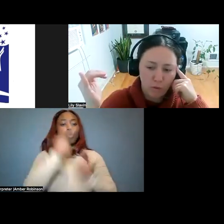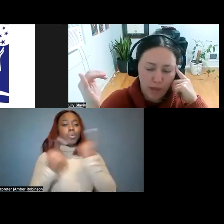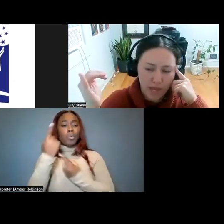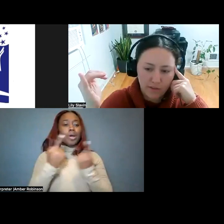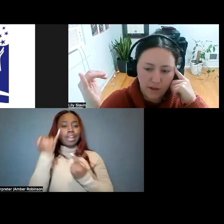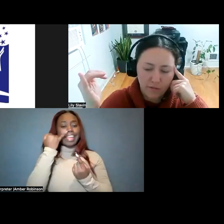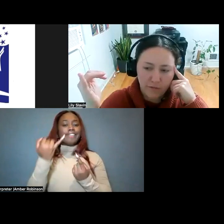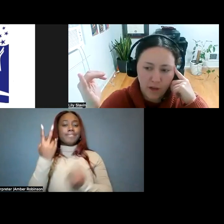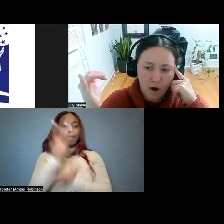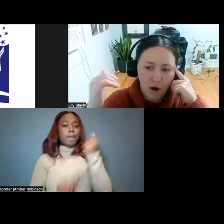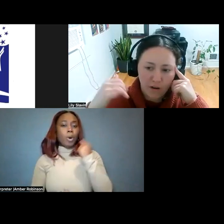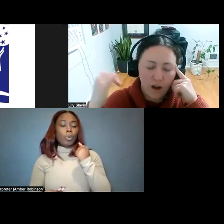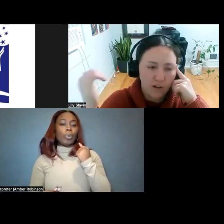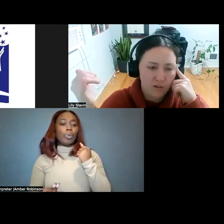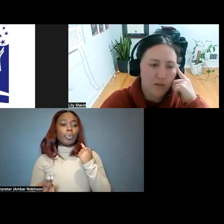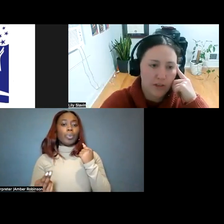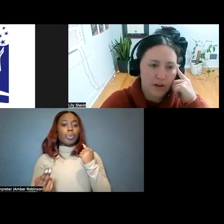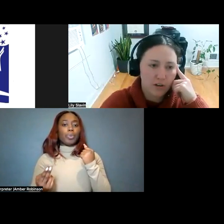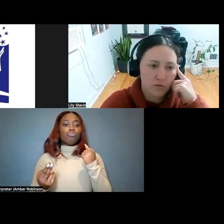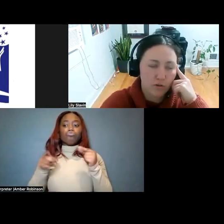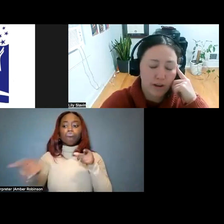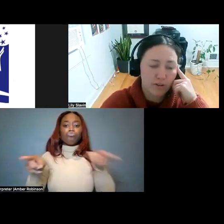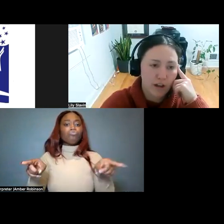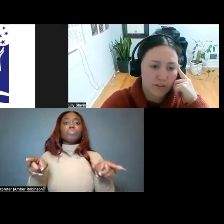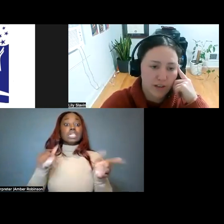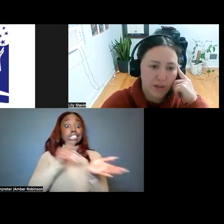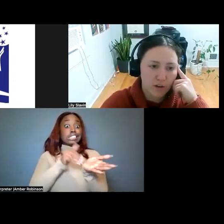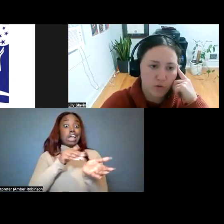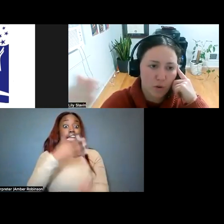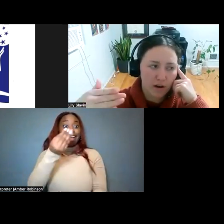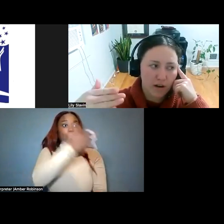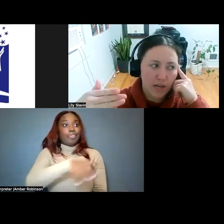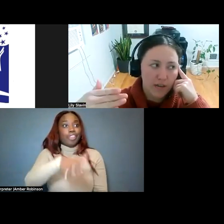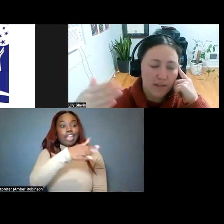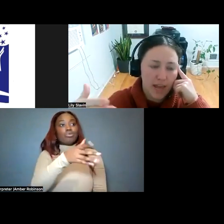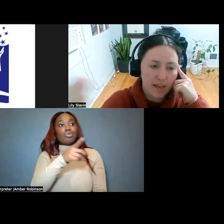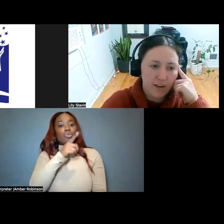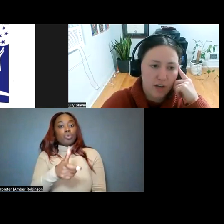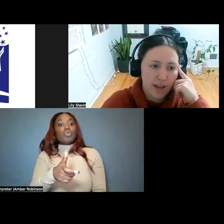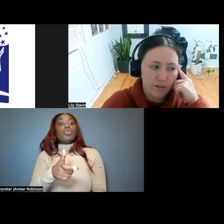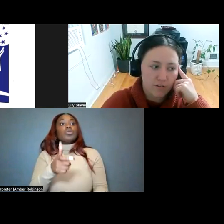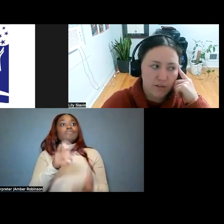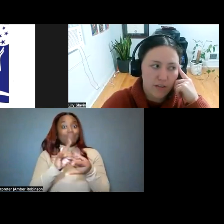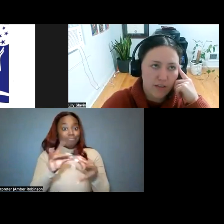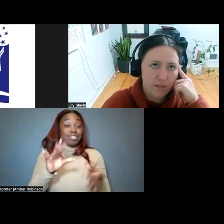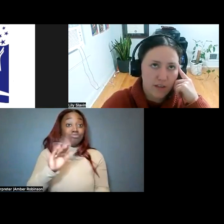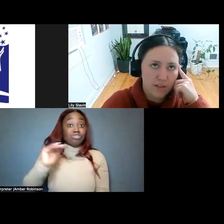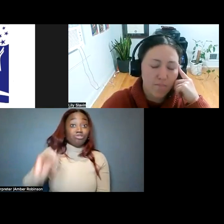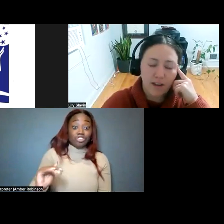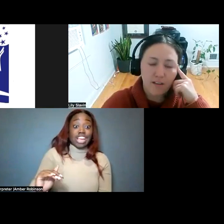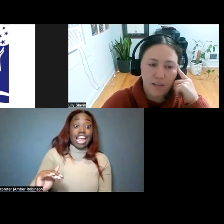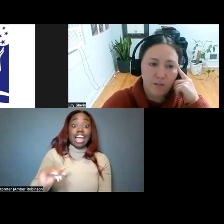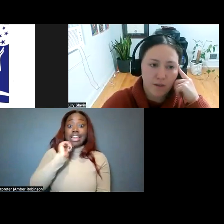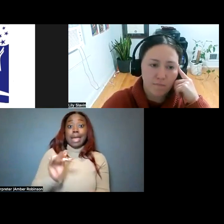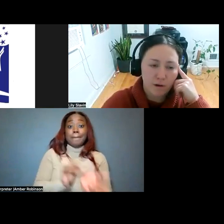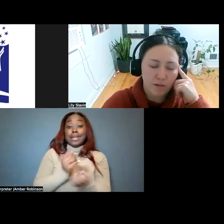goes both ways of are there doctors out there who are medical doctors out there who are saying that a child is it's not